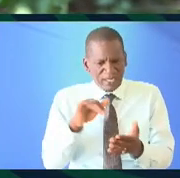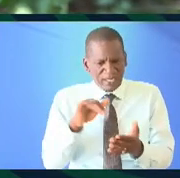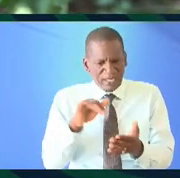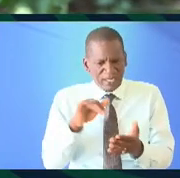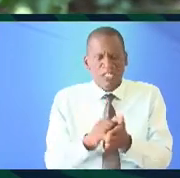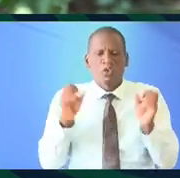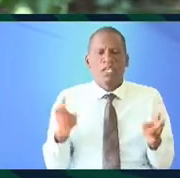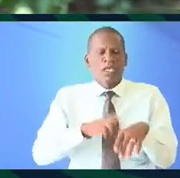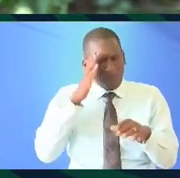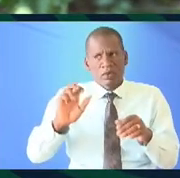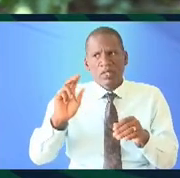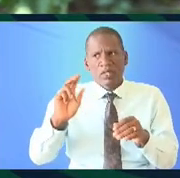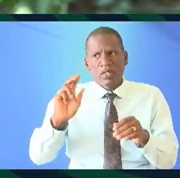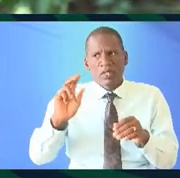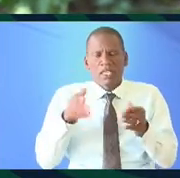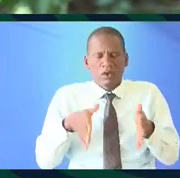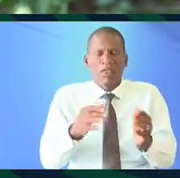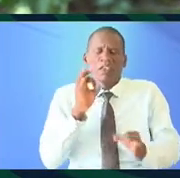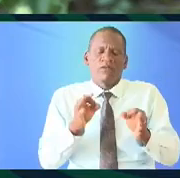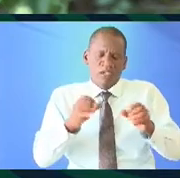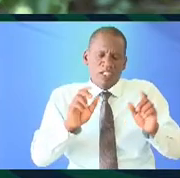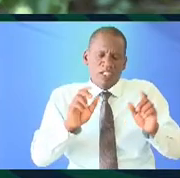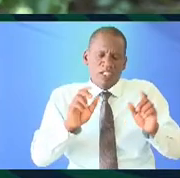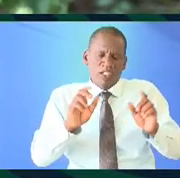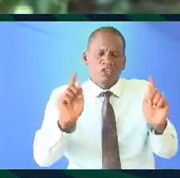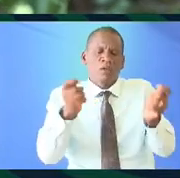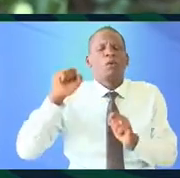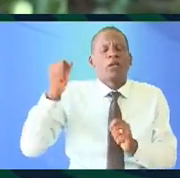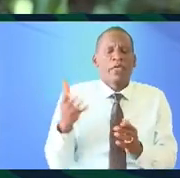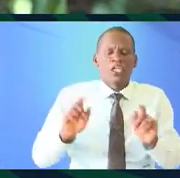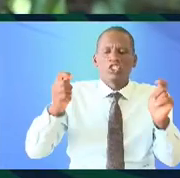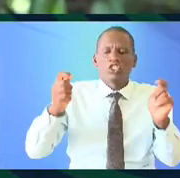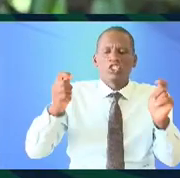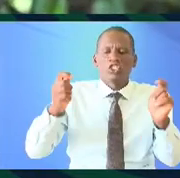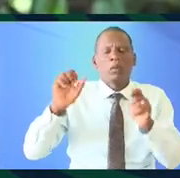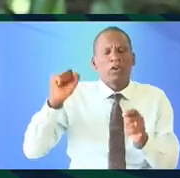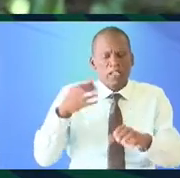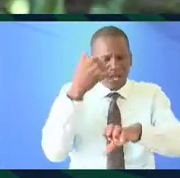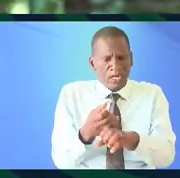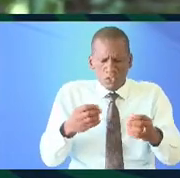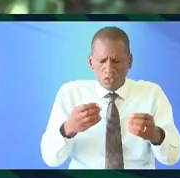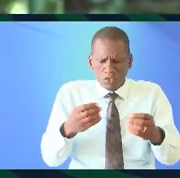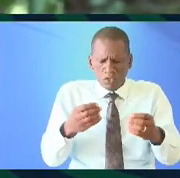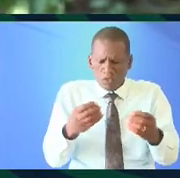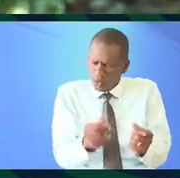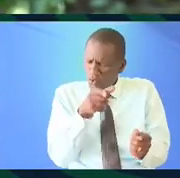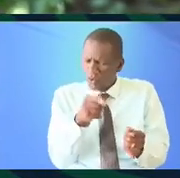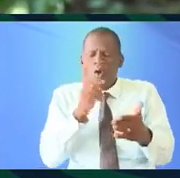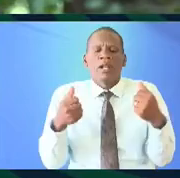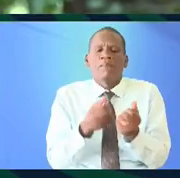is that okay so when you think about Kenyan-ness if the if the kind of like tribal politics are difficult to to navigate